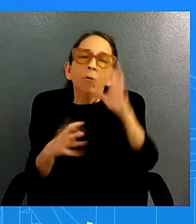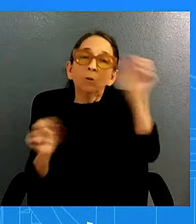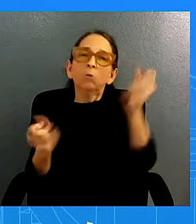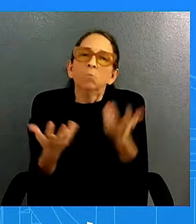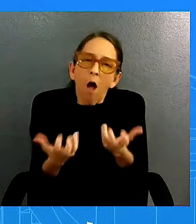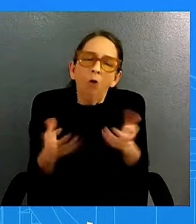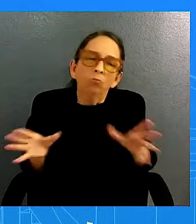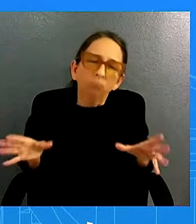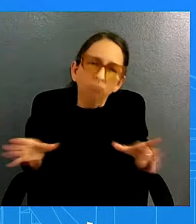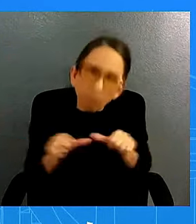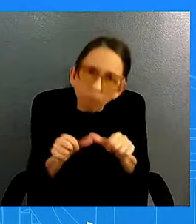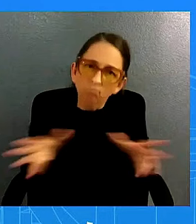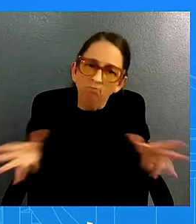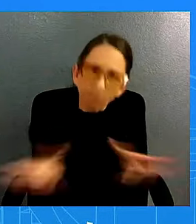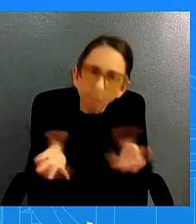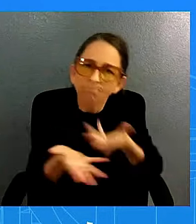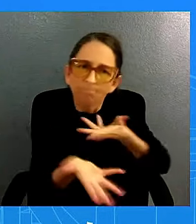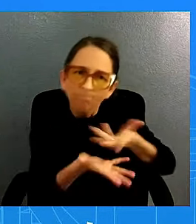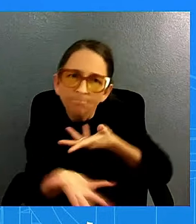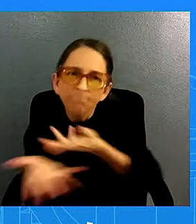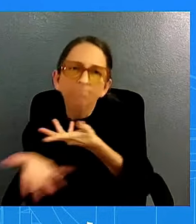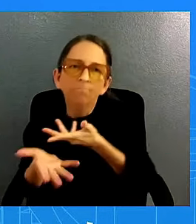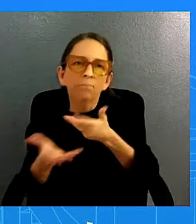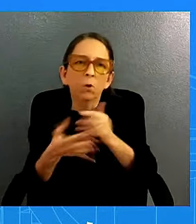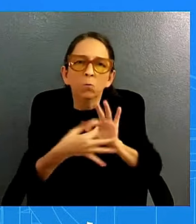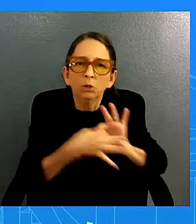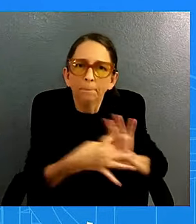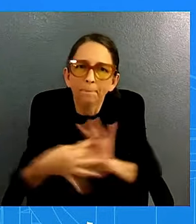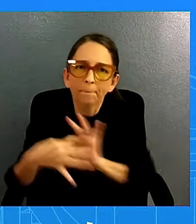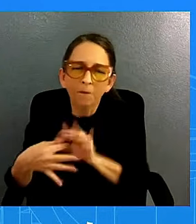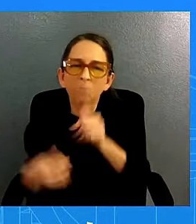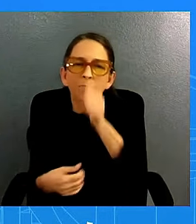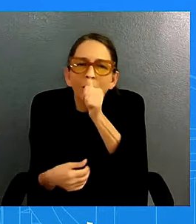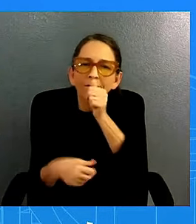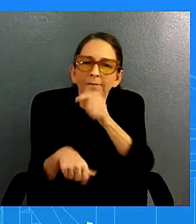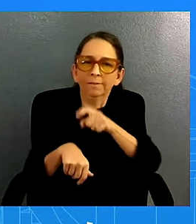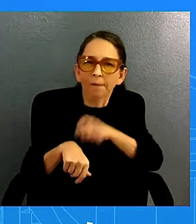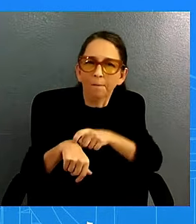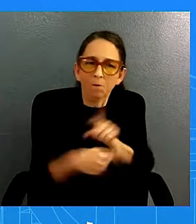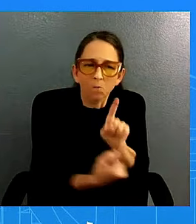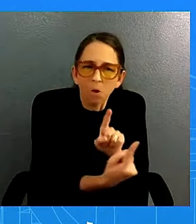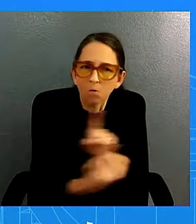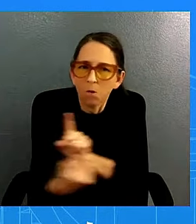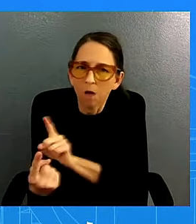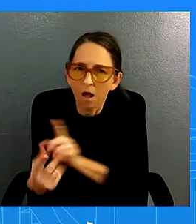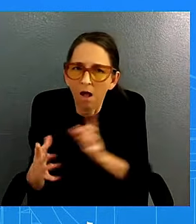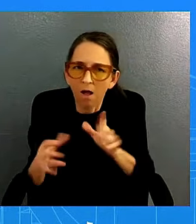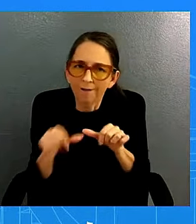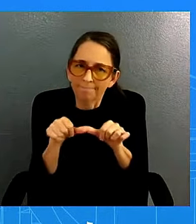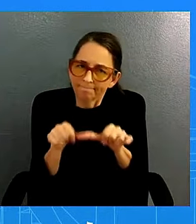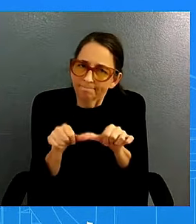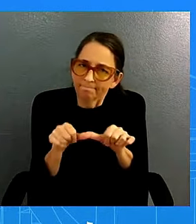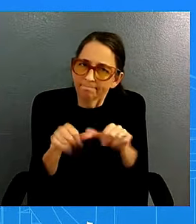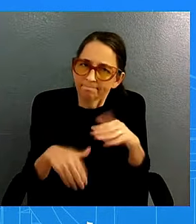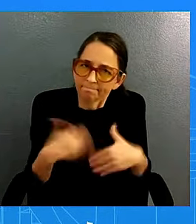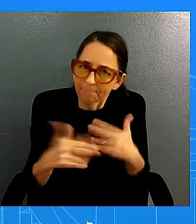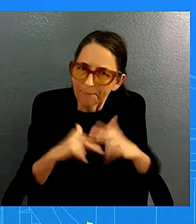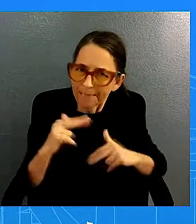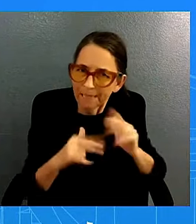wanted to have a private moment with them continue to grow those relationship that's what this is about but not